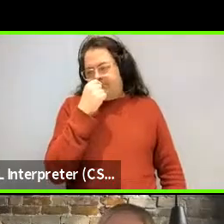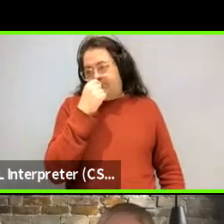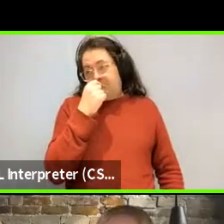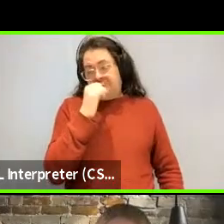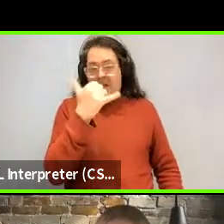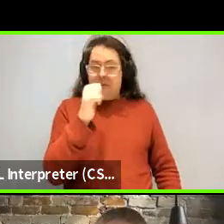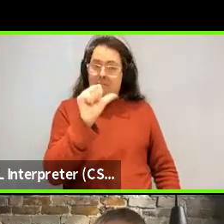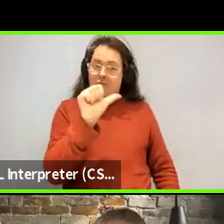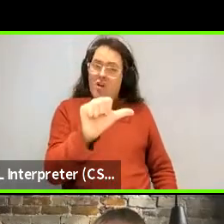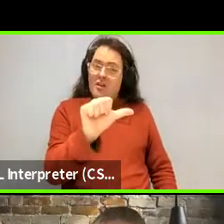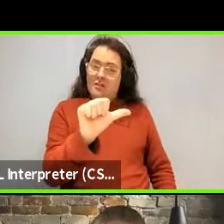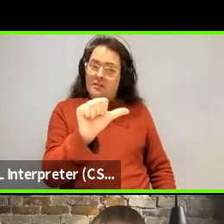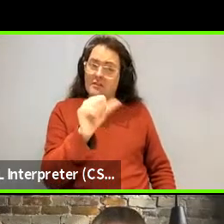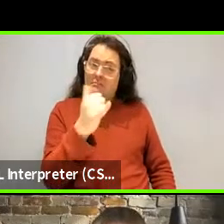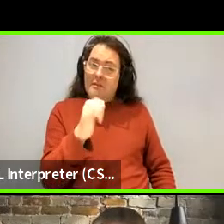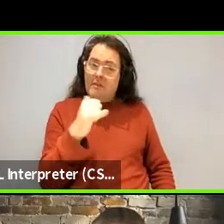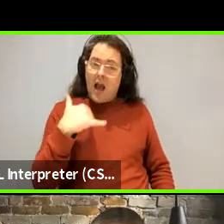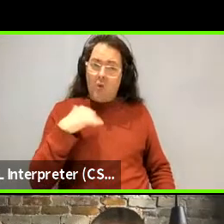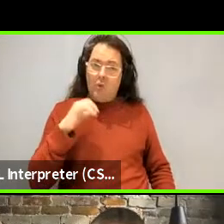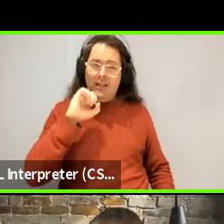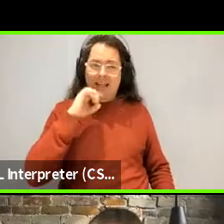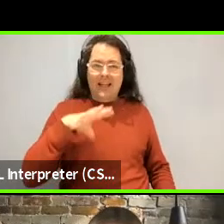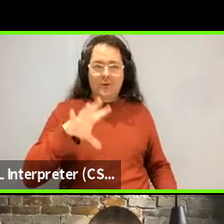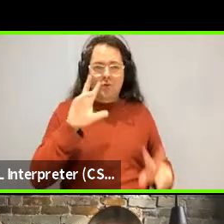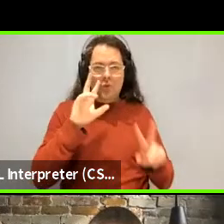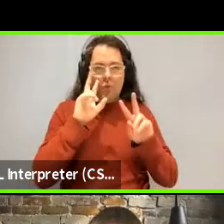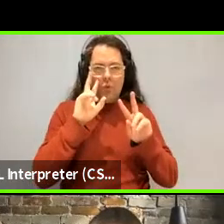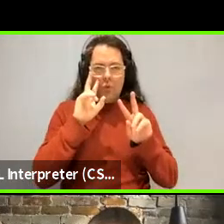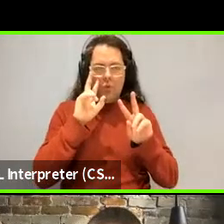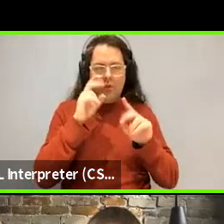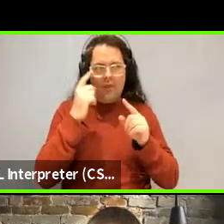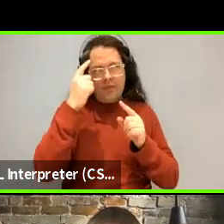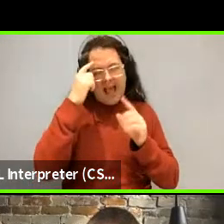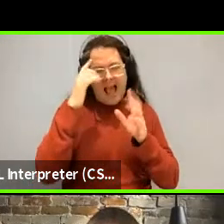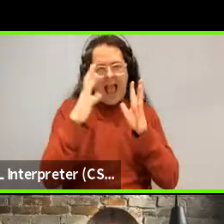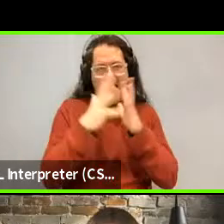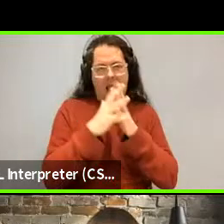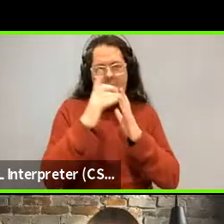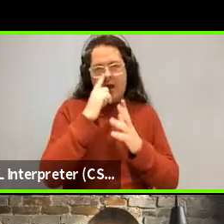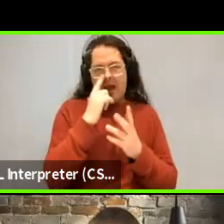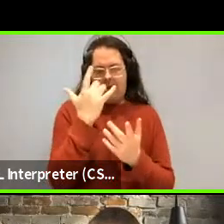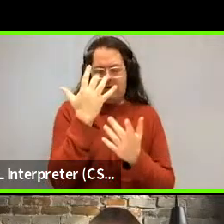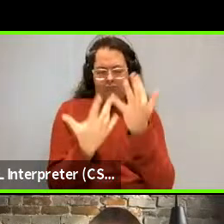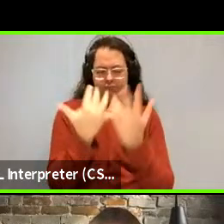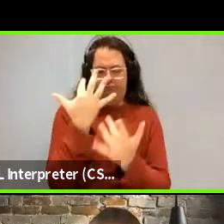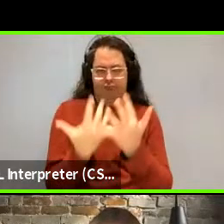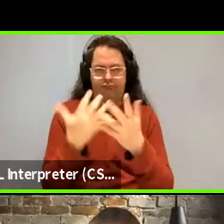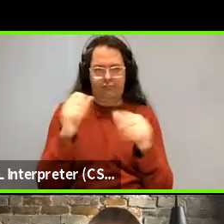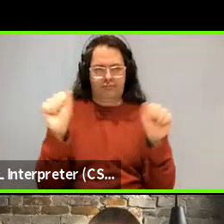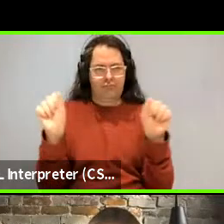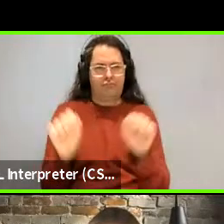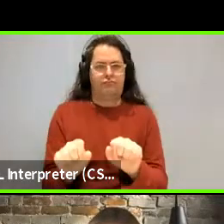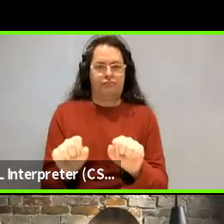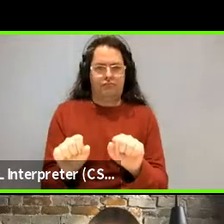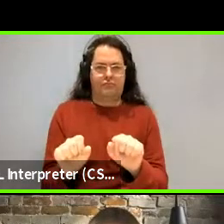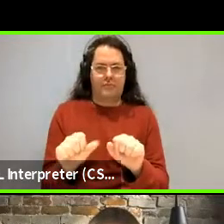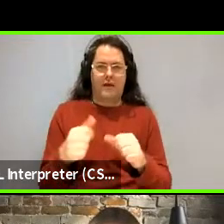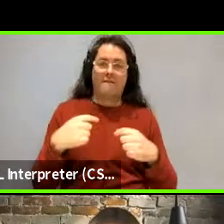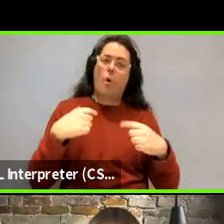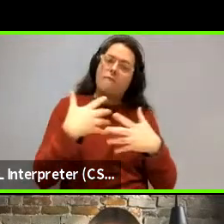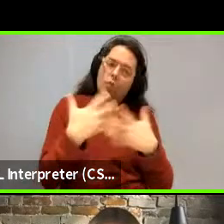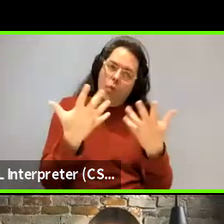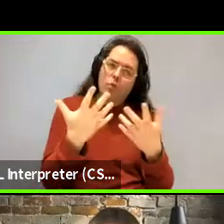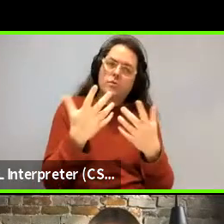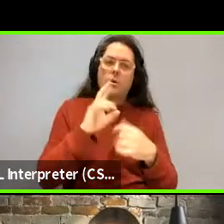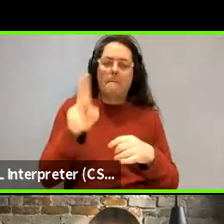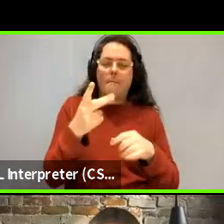right. Uh, I need to see the math or see how to do that. If we could collapse it, I, um, they're, they're both very information theoretic. I'm